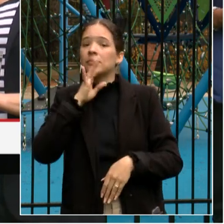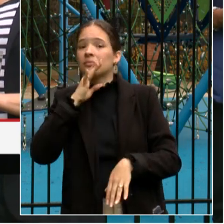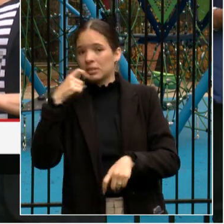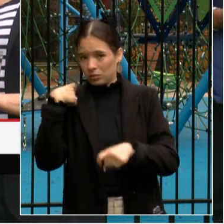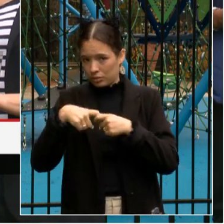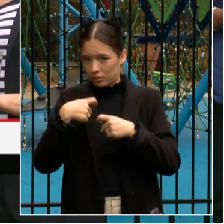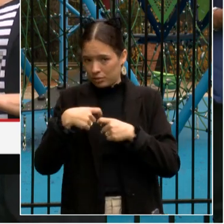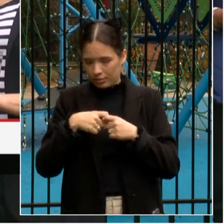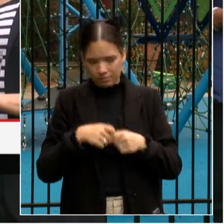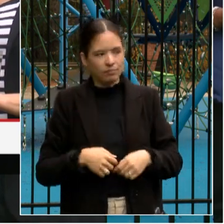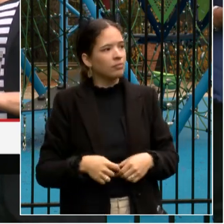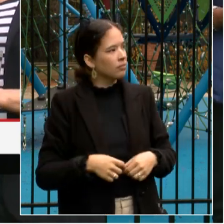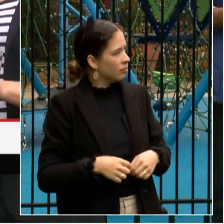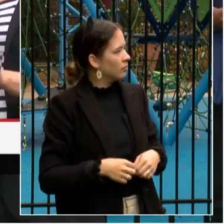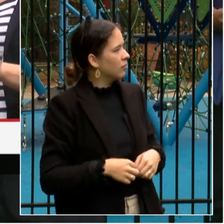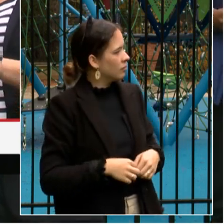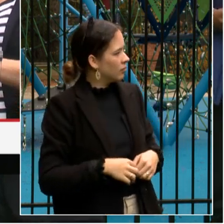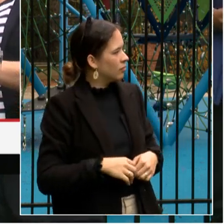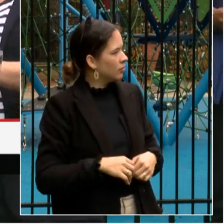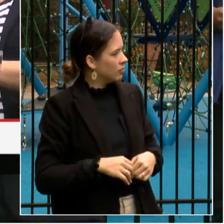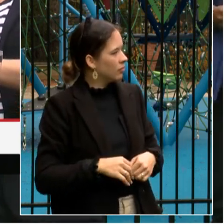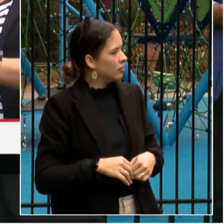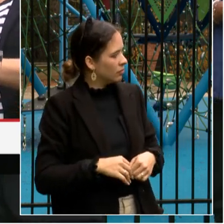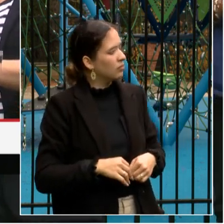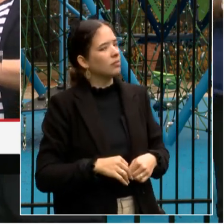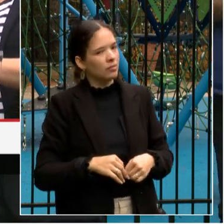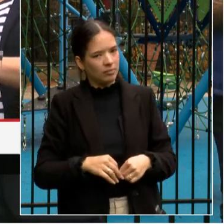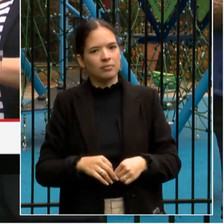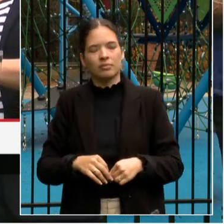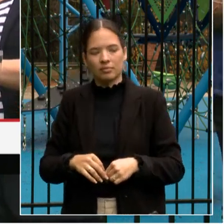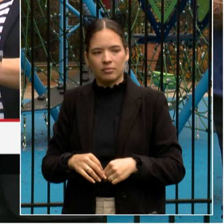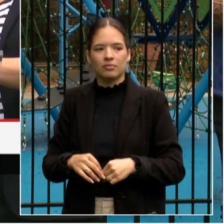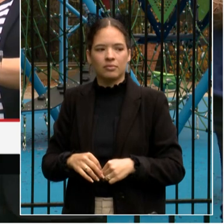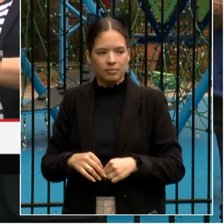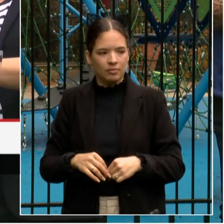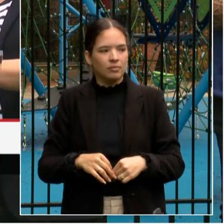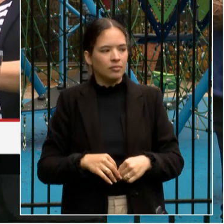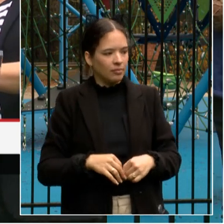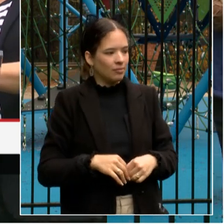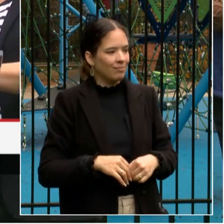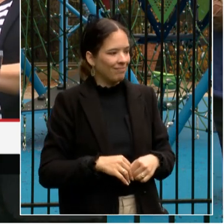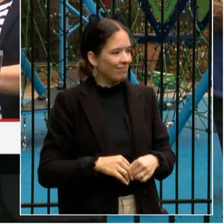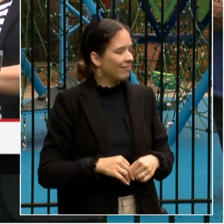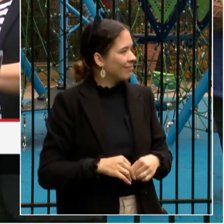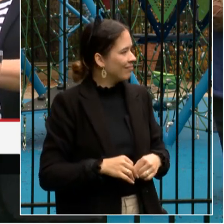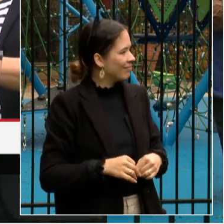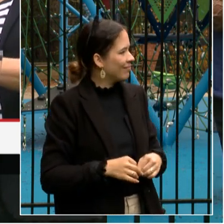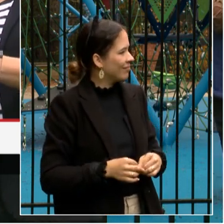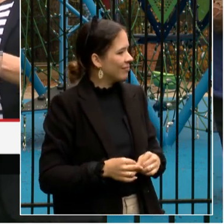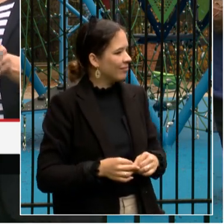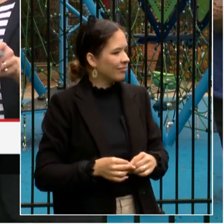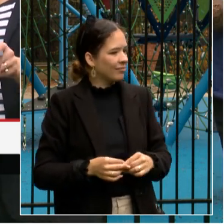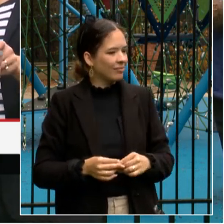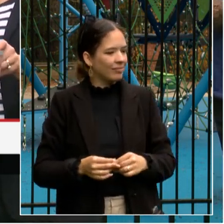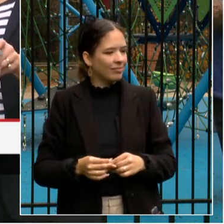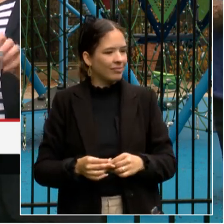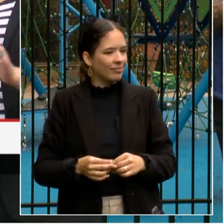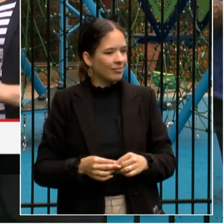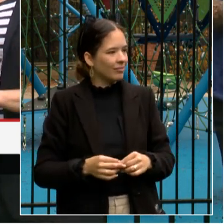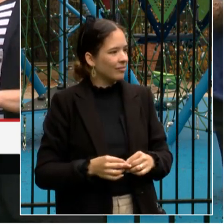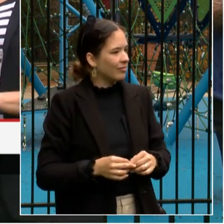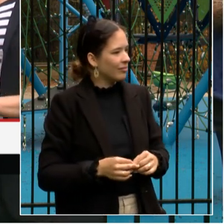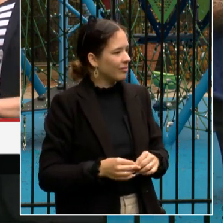We want to thank Mayor Bowser, Councilmember Che, Chancellor Farabee, and Councilmember Jason Fink.